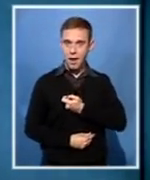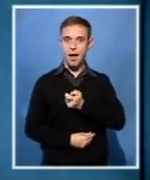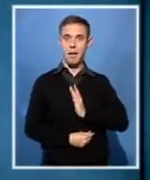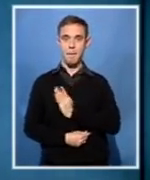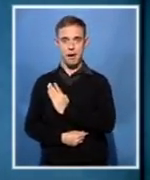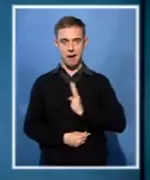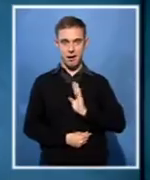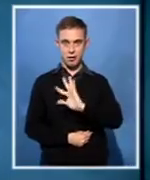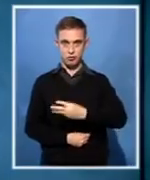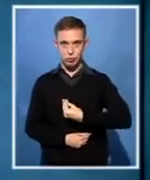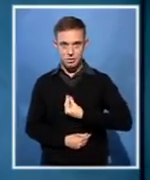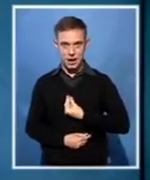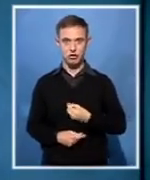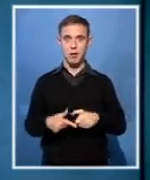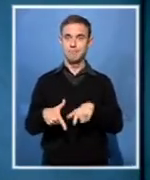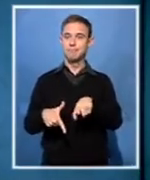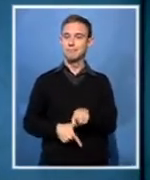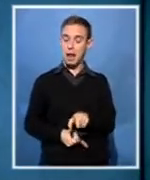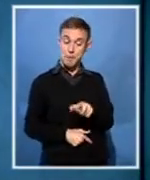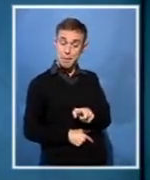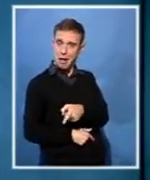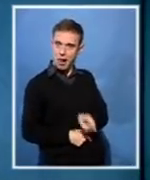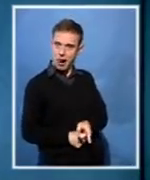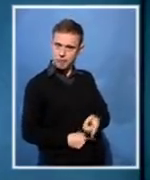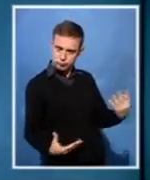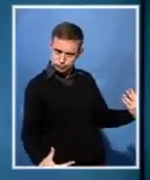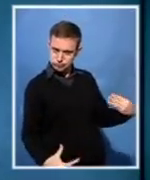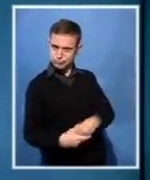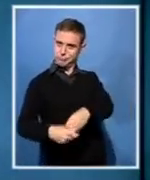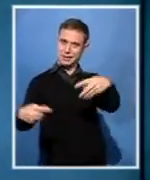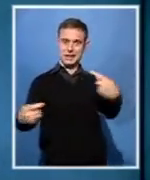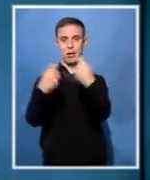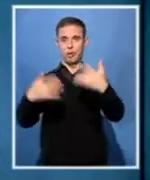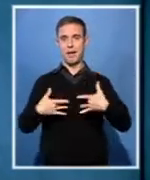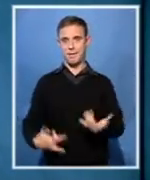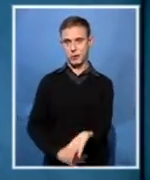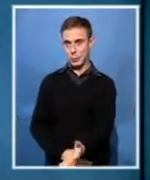transgender as well as intersex people embraced and celebrated life.